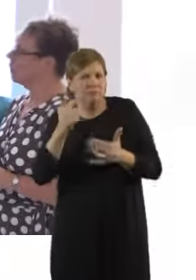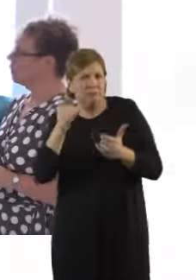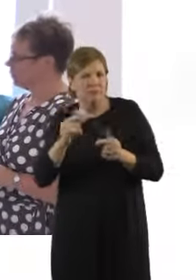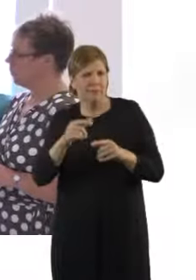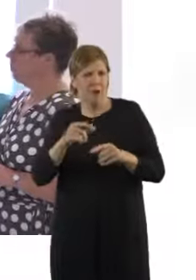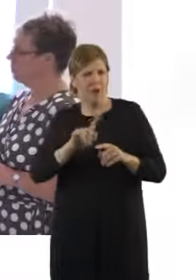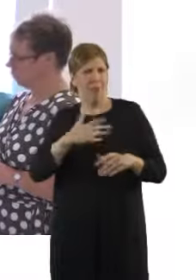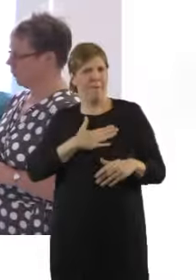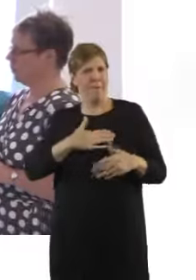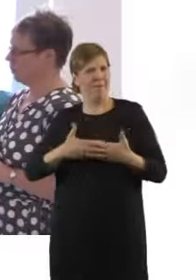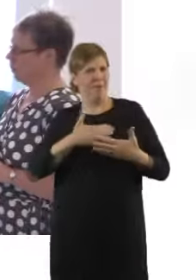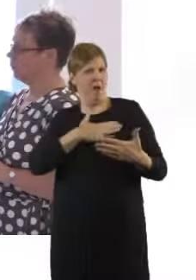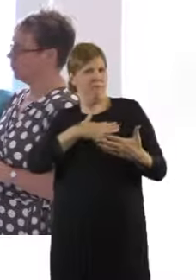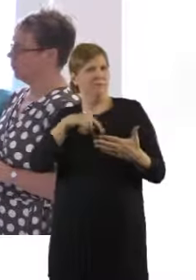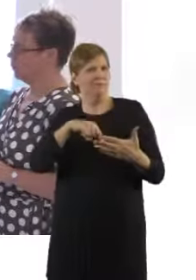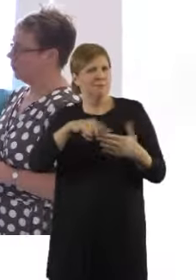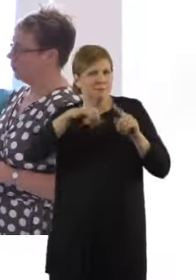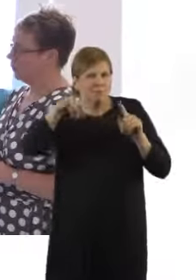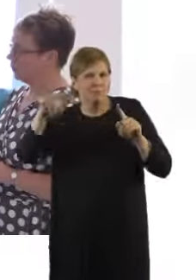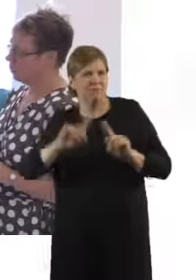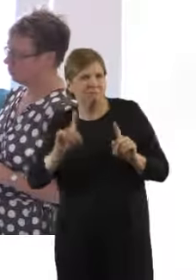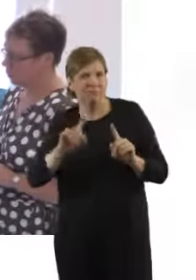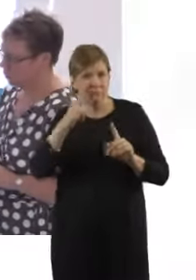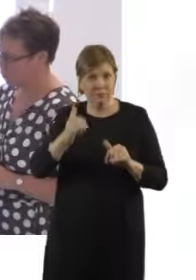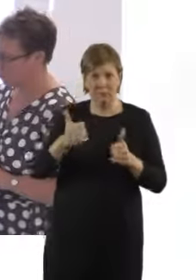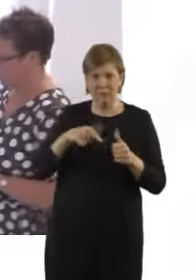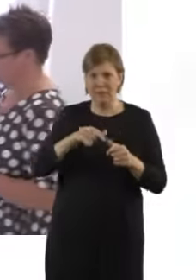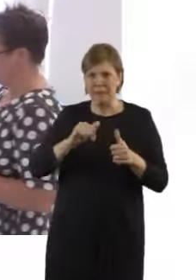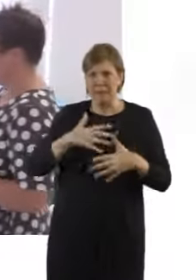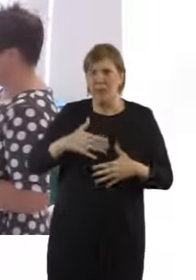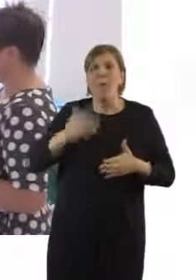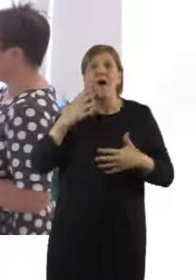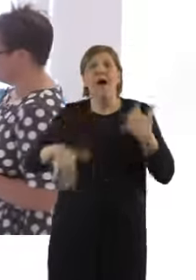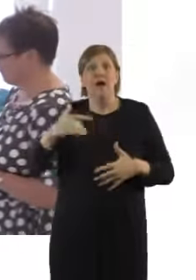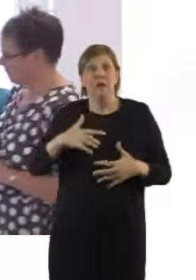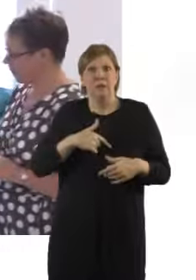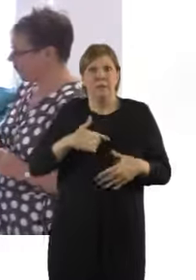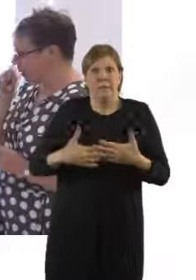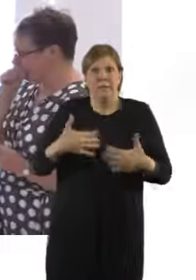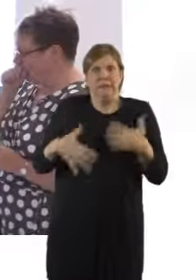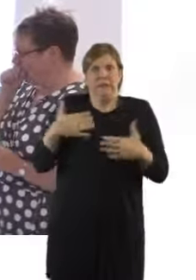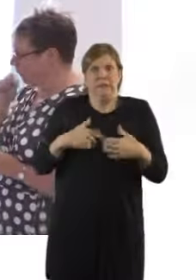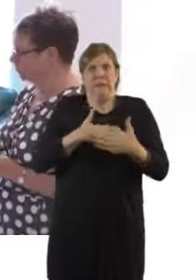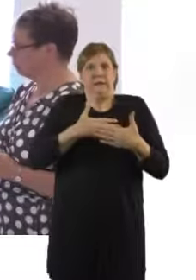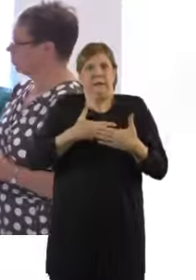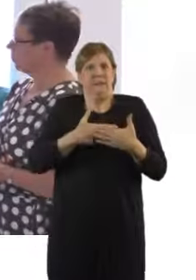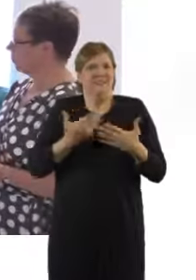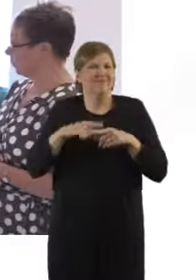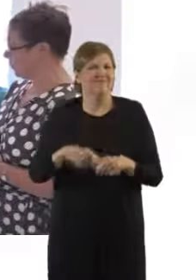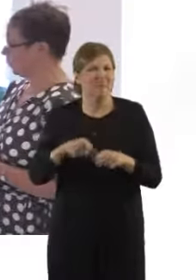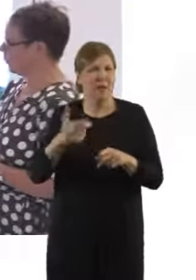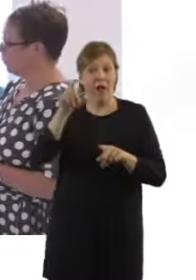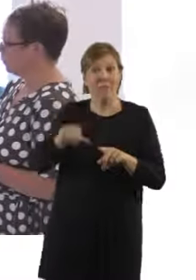stressed by labour or not. If a lady has any complications of pregnancy or medical